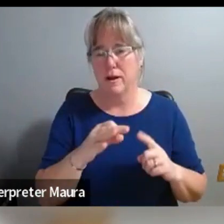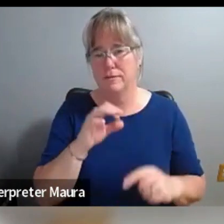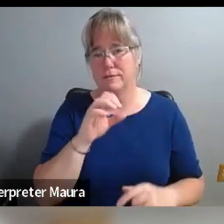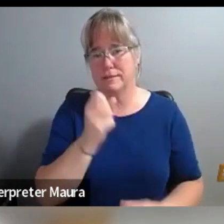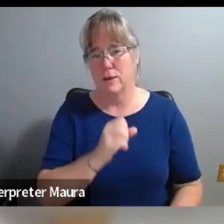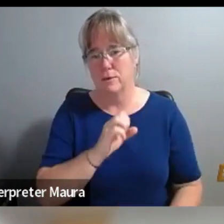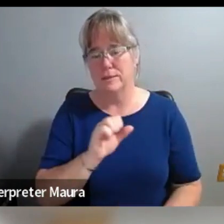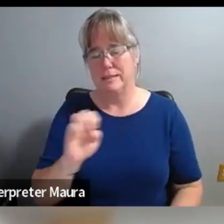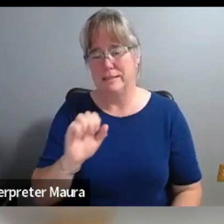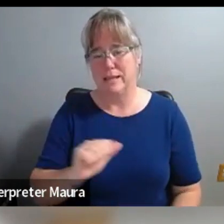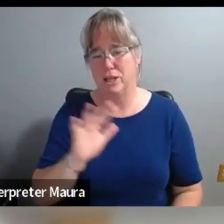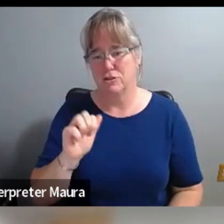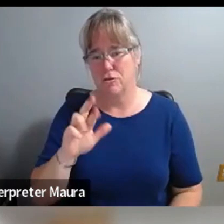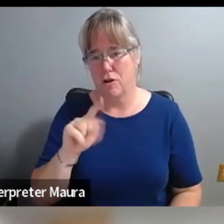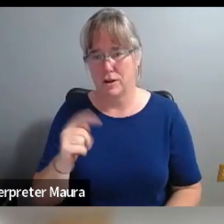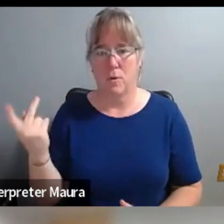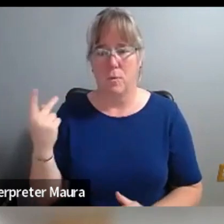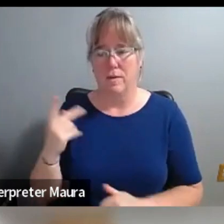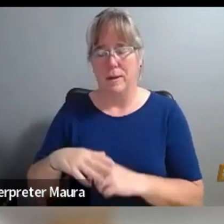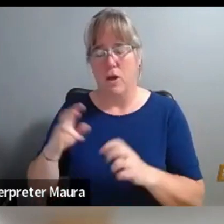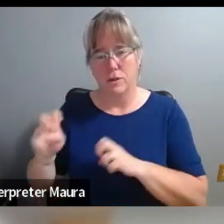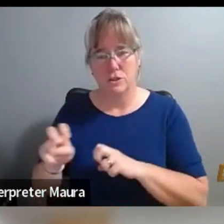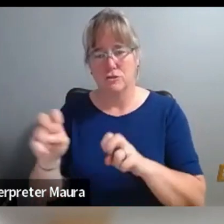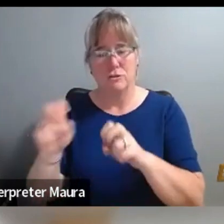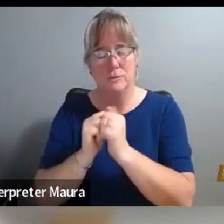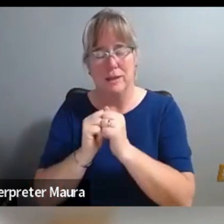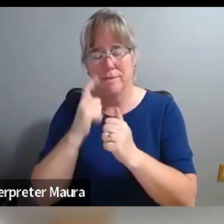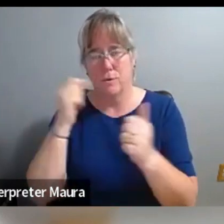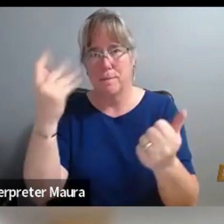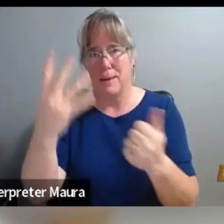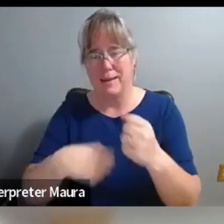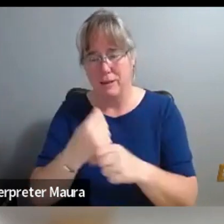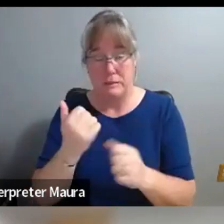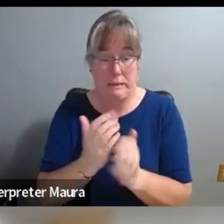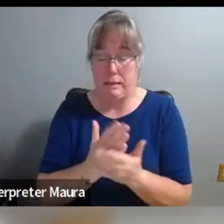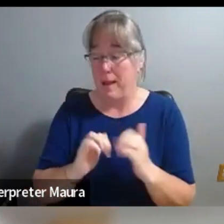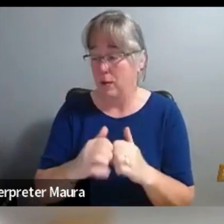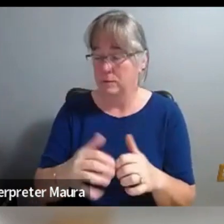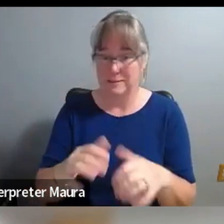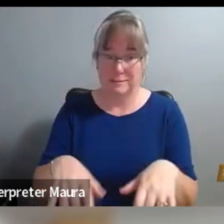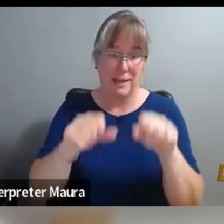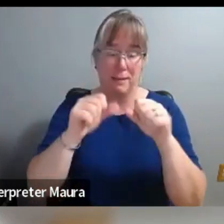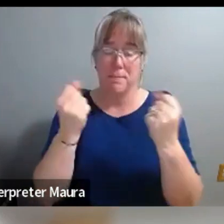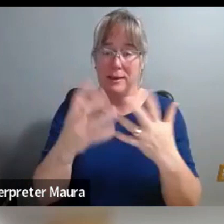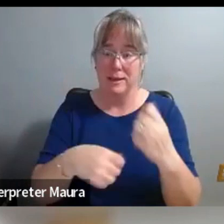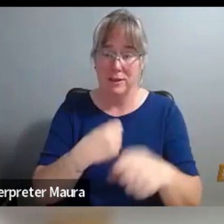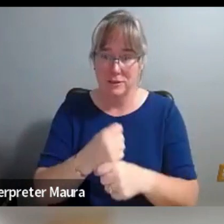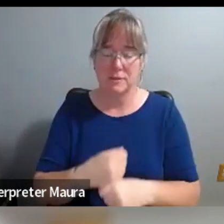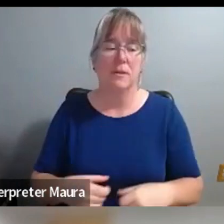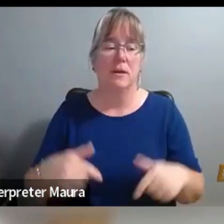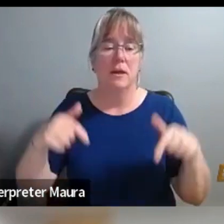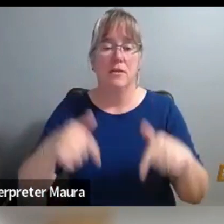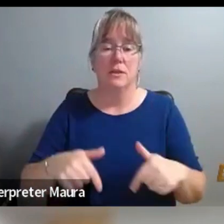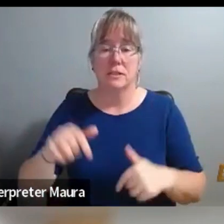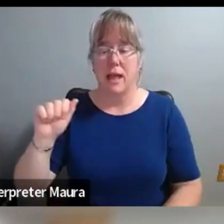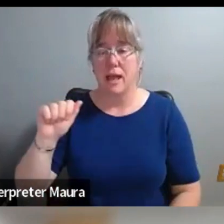many years now. Somehow it's been many years. So the project that we're calling A Frame of Mind changed